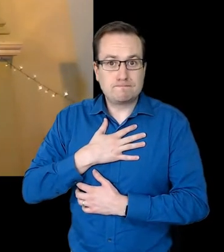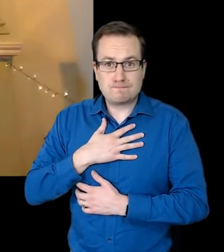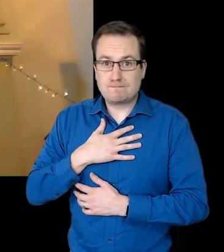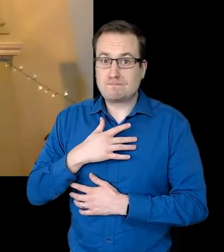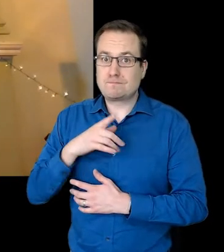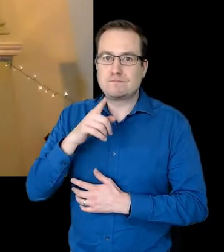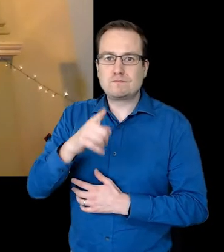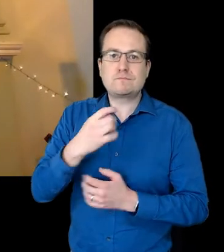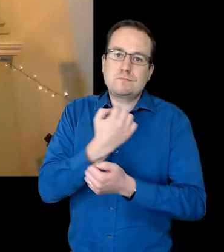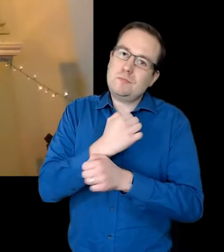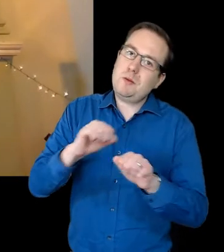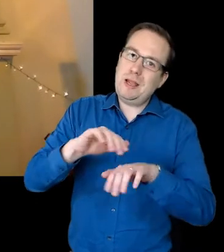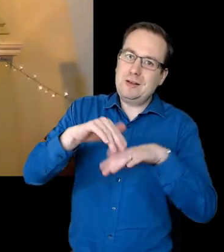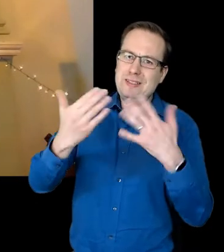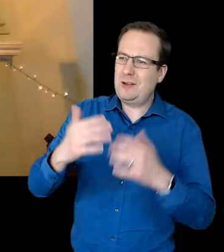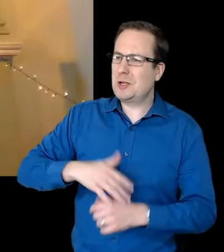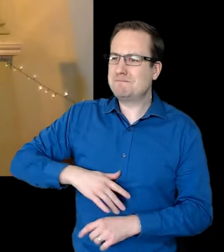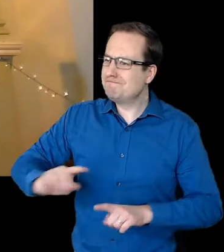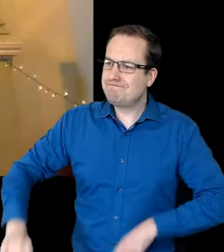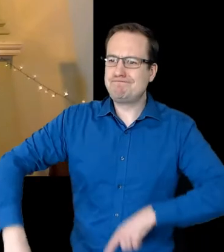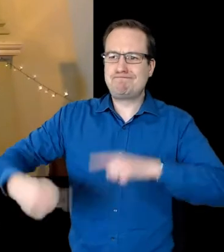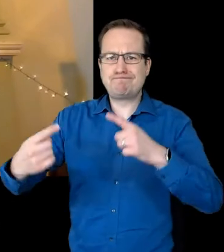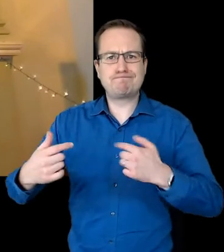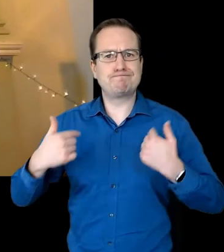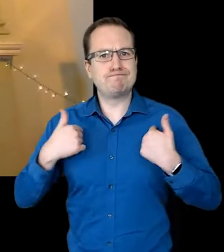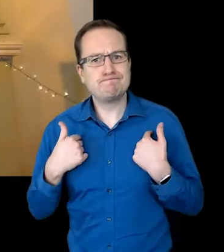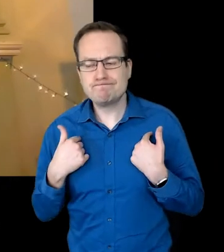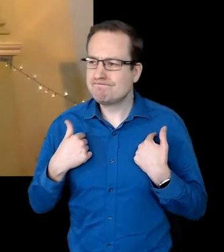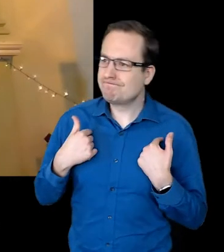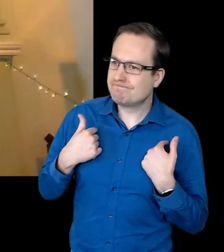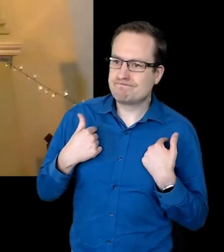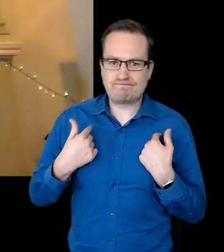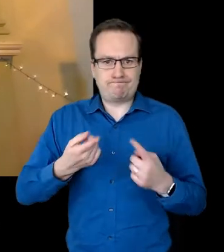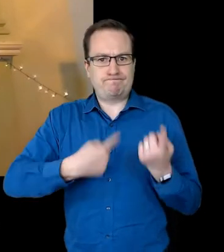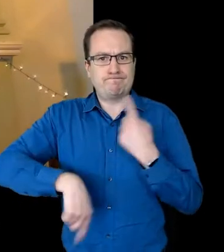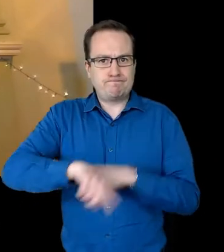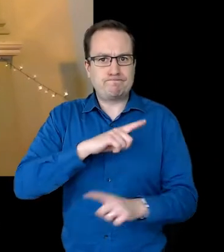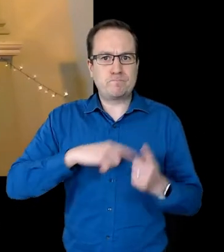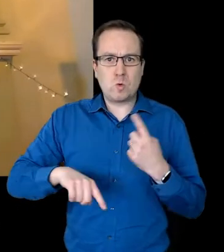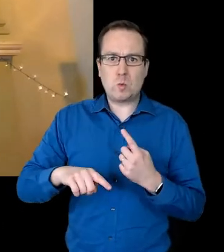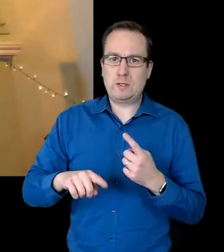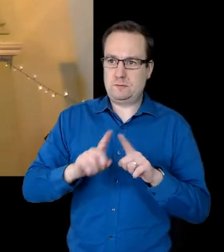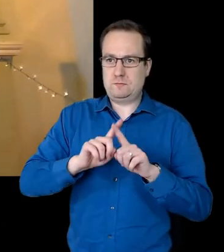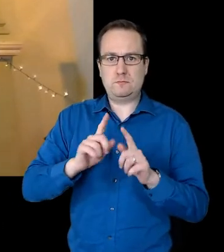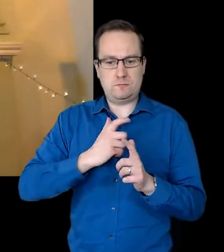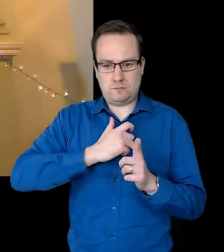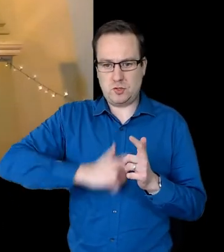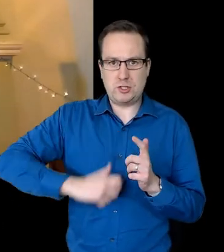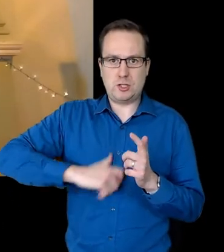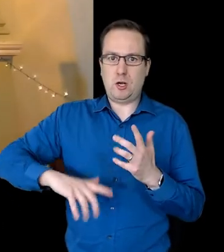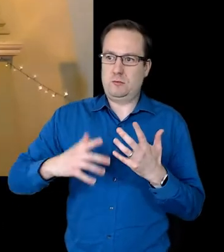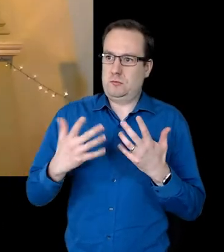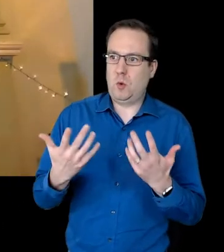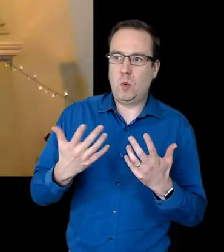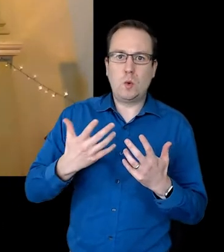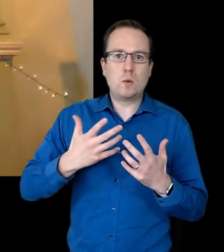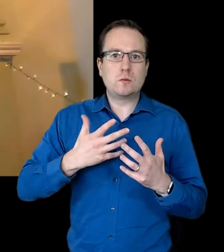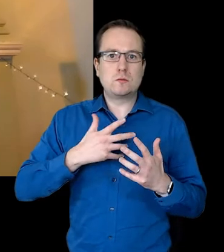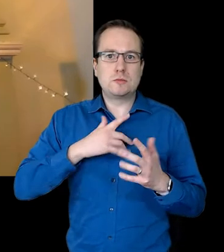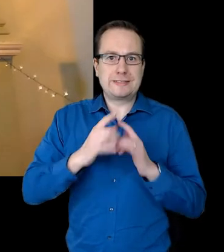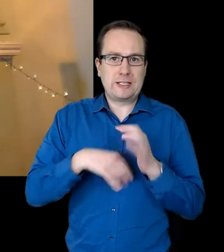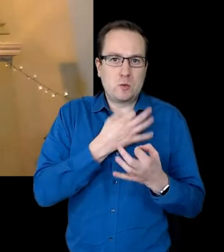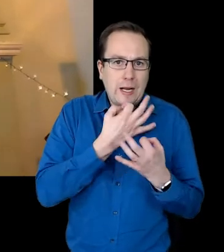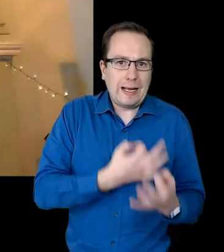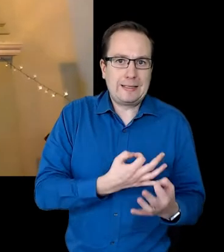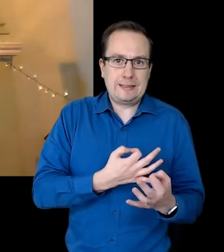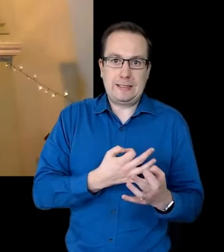Coming Out Day challenges this injustice and encourages those of us who live with gender and sexuality that's beyond the false binaries